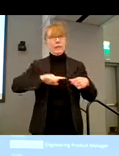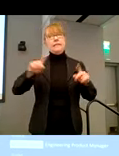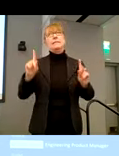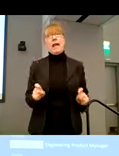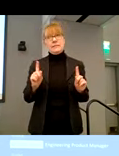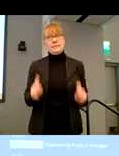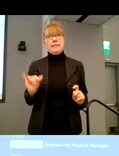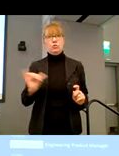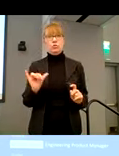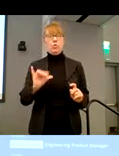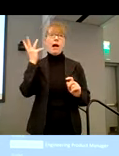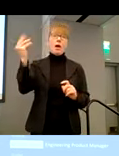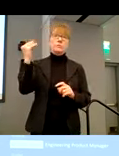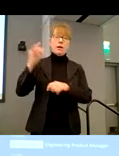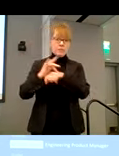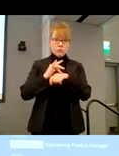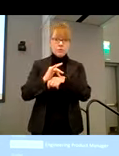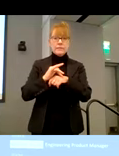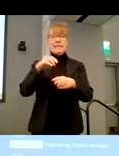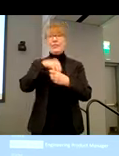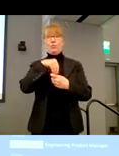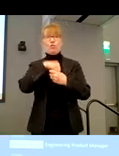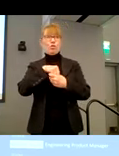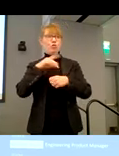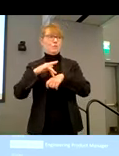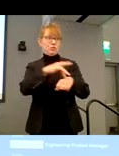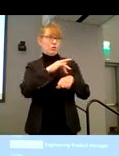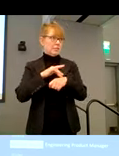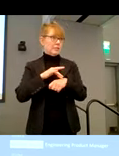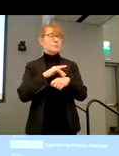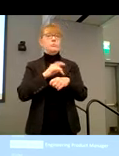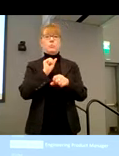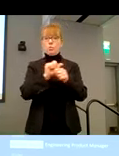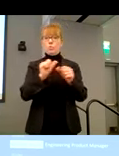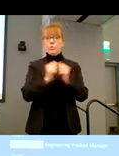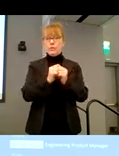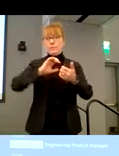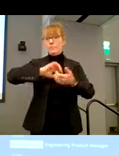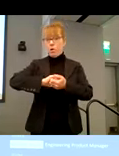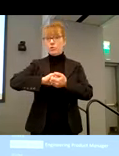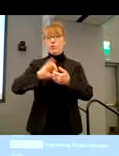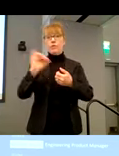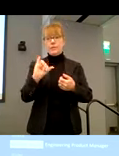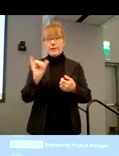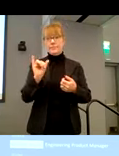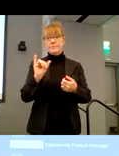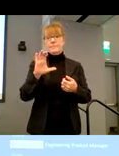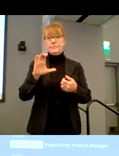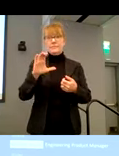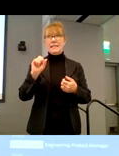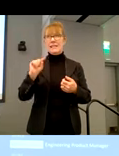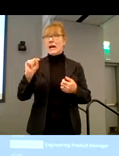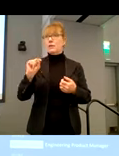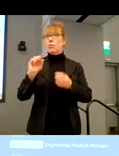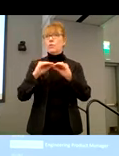outside resources as well as internal resources where we partner with people like our CDAN organization, which